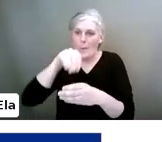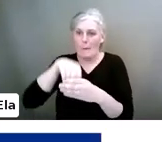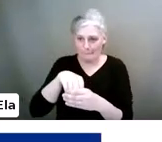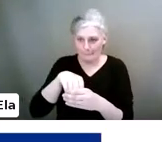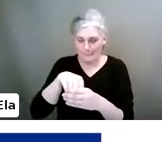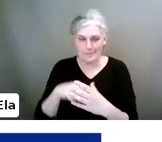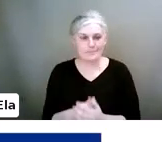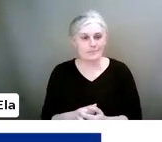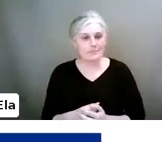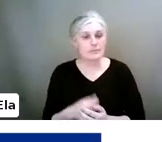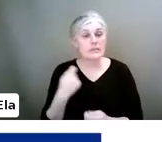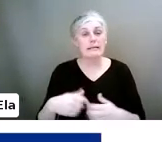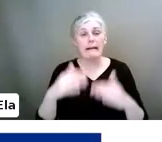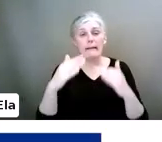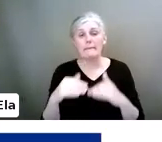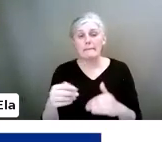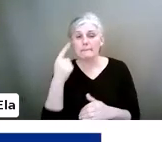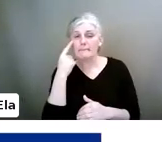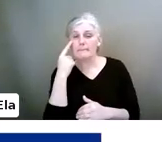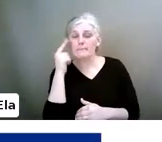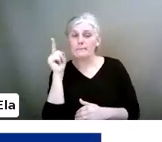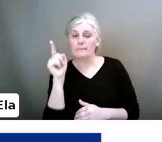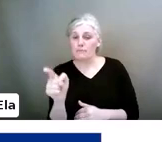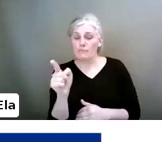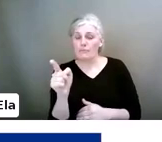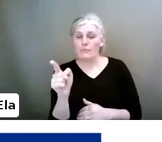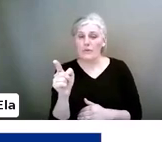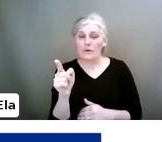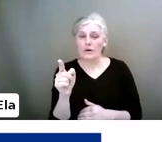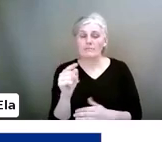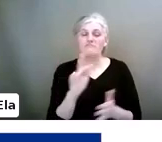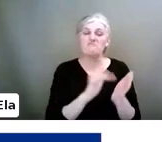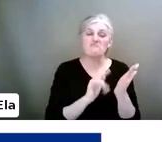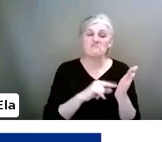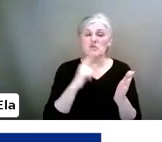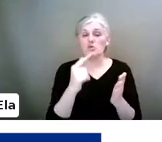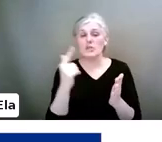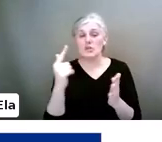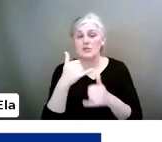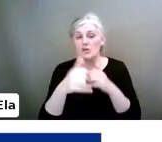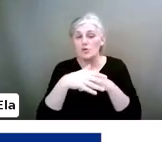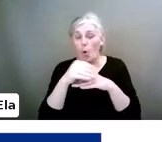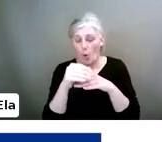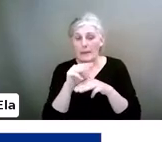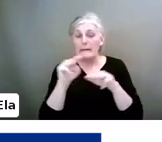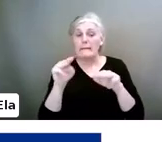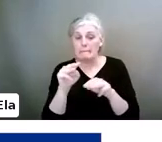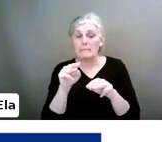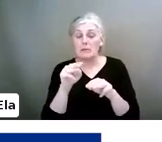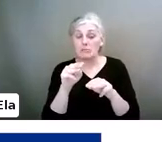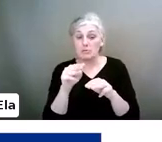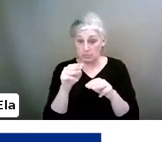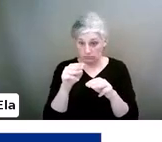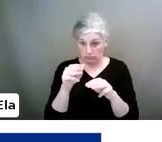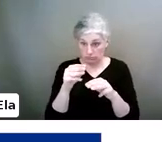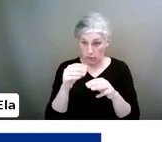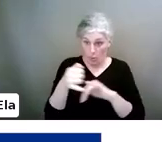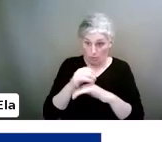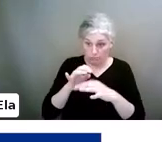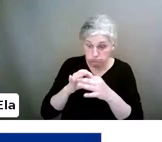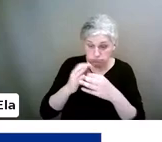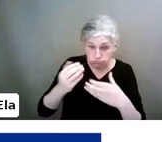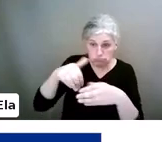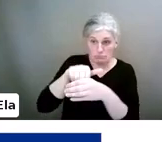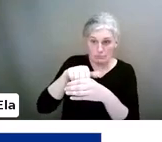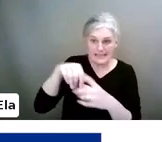And then if we look at, you know, for 15 to 22-year-olds, the people that I engage with on